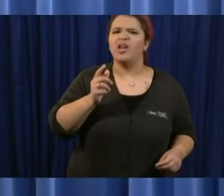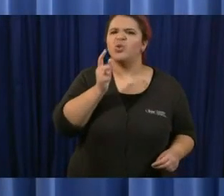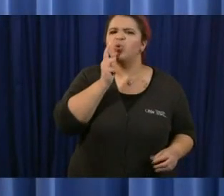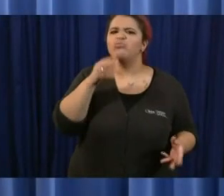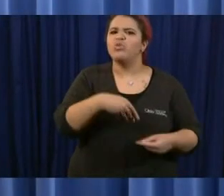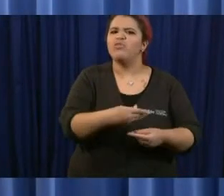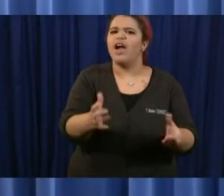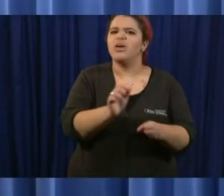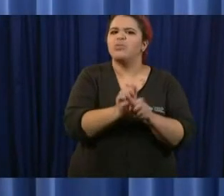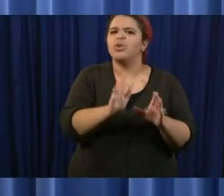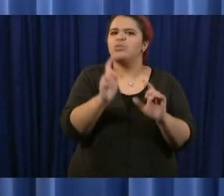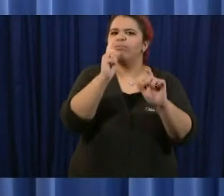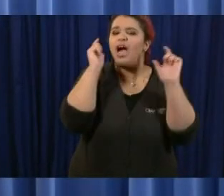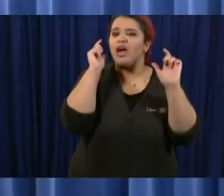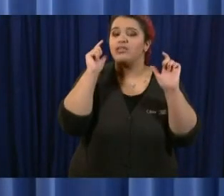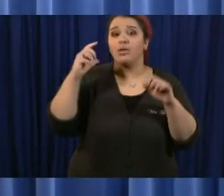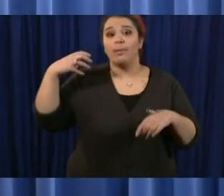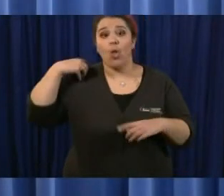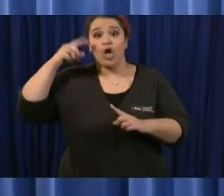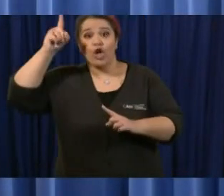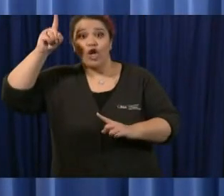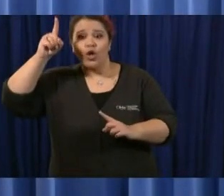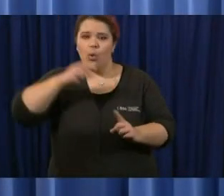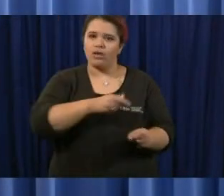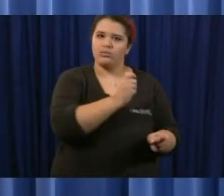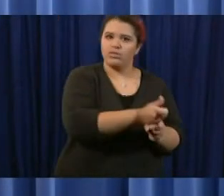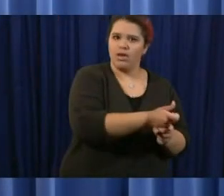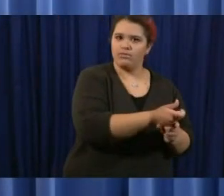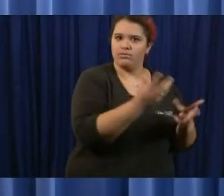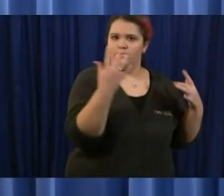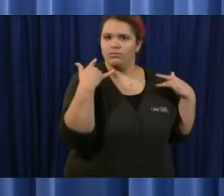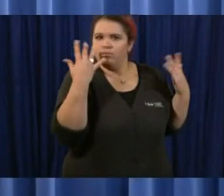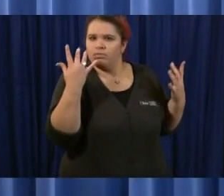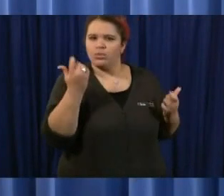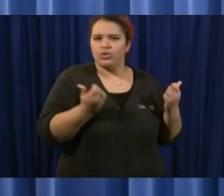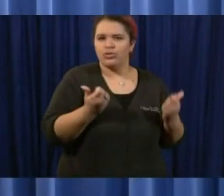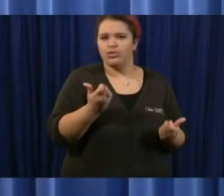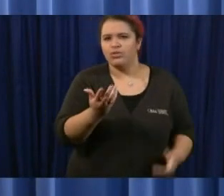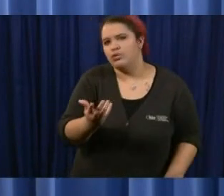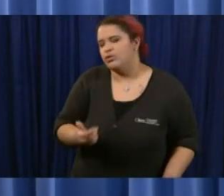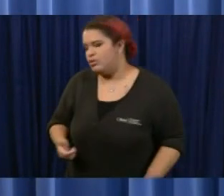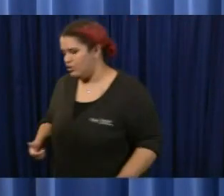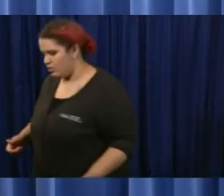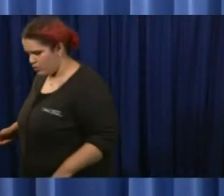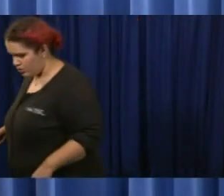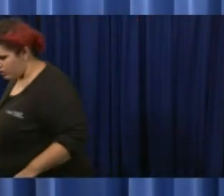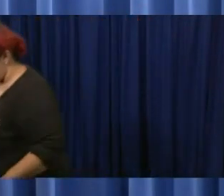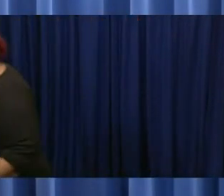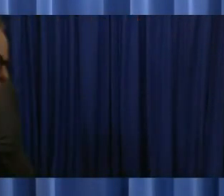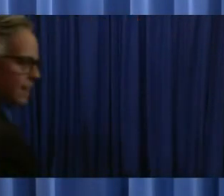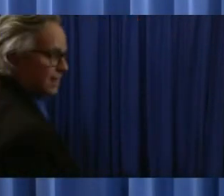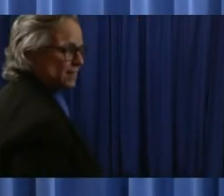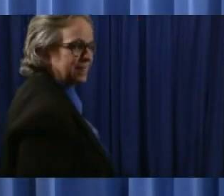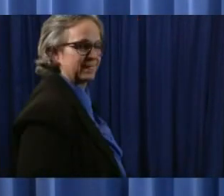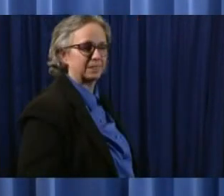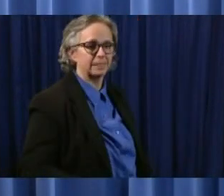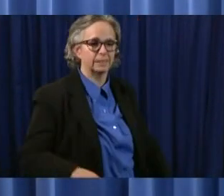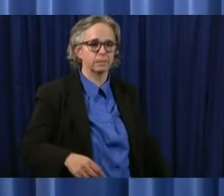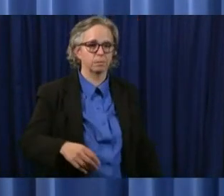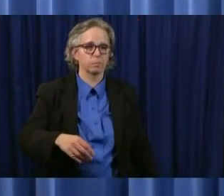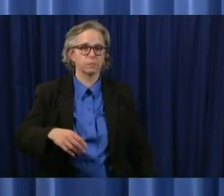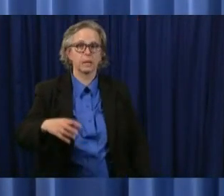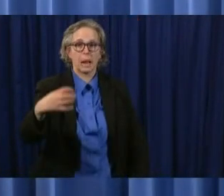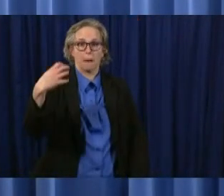the answer is in the employer in both in both cases uh the the employer uh can